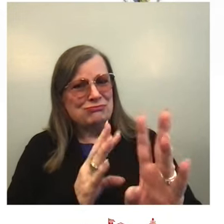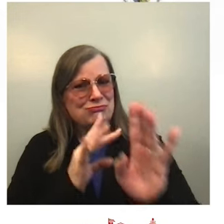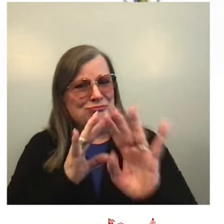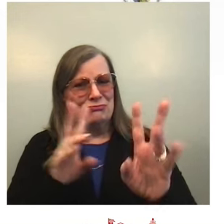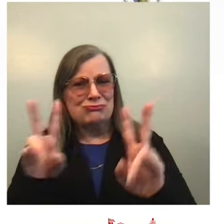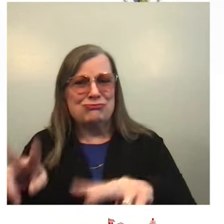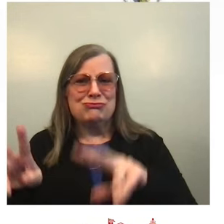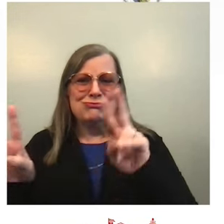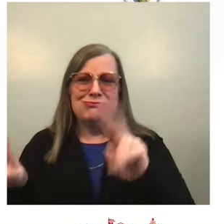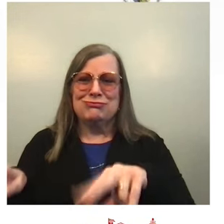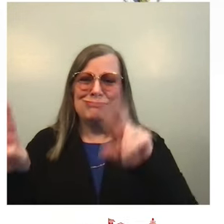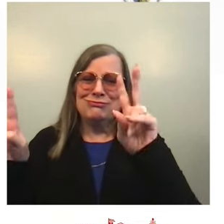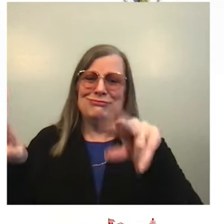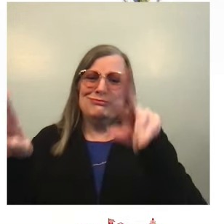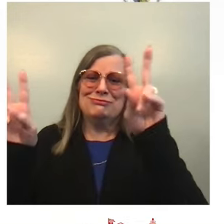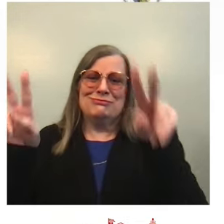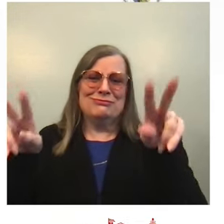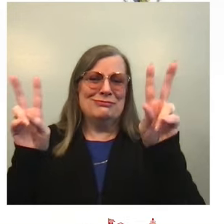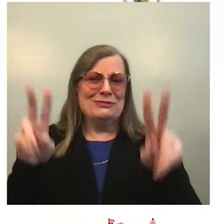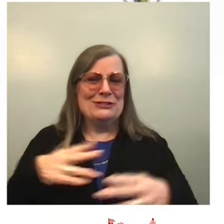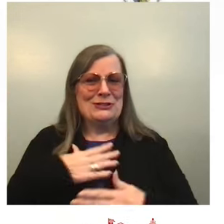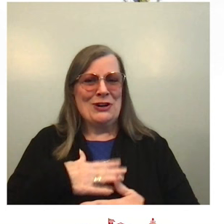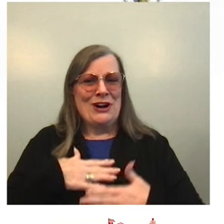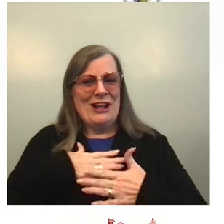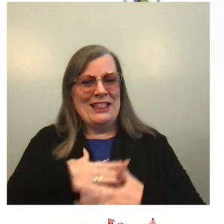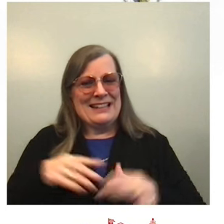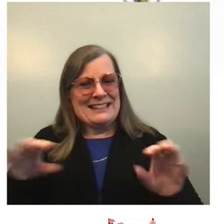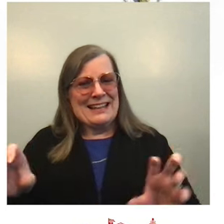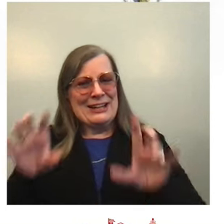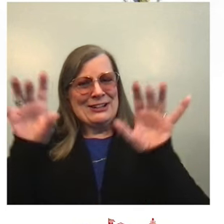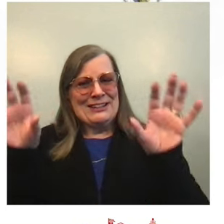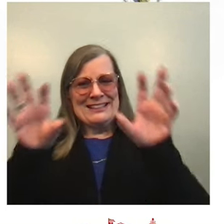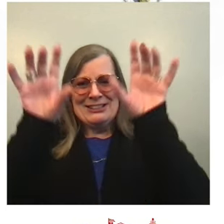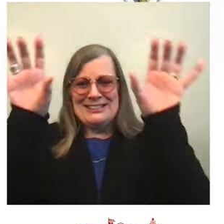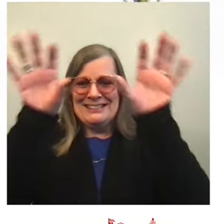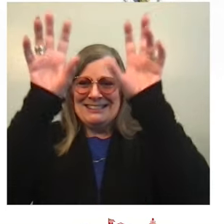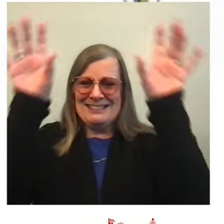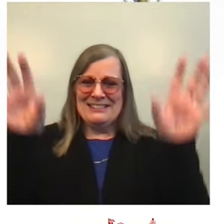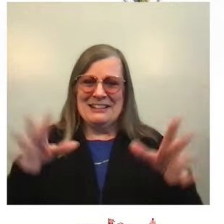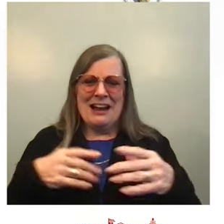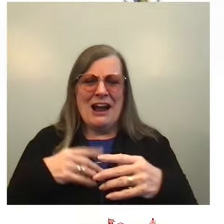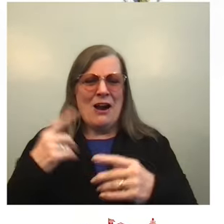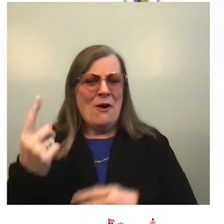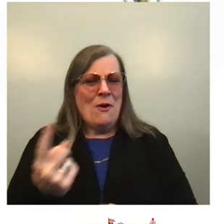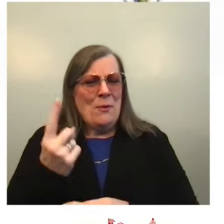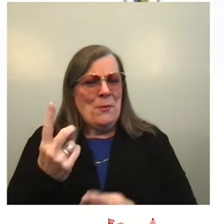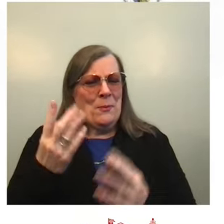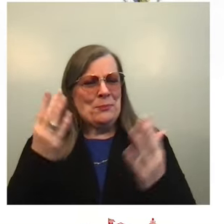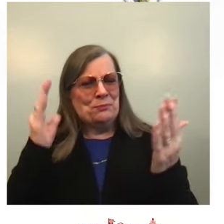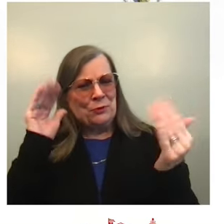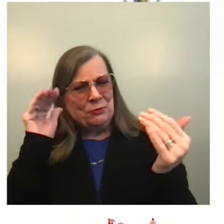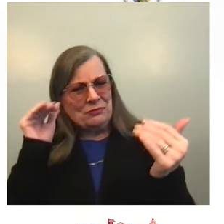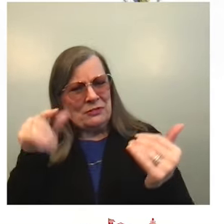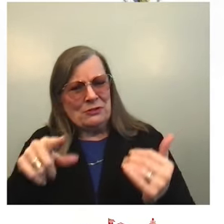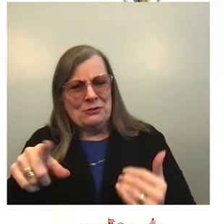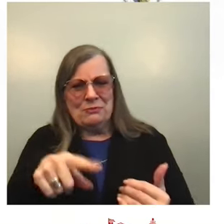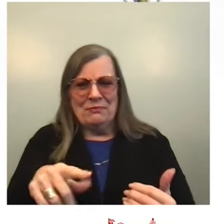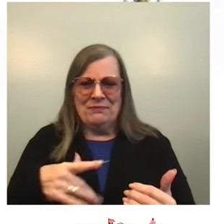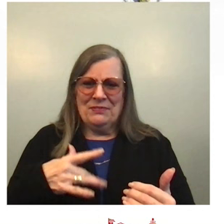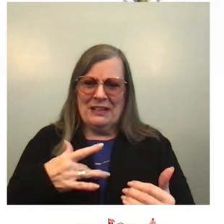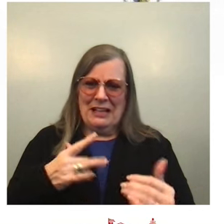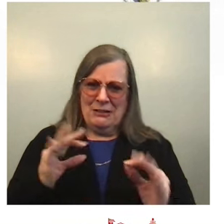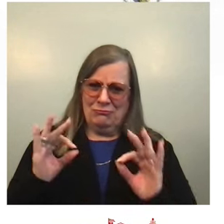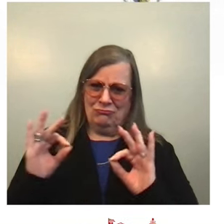these halls. Also, I hope that you're leaving with more than just a few friends. The kind